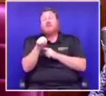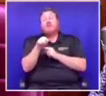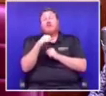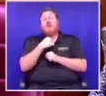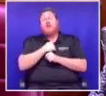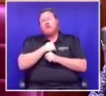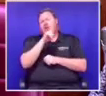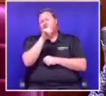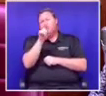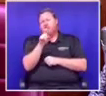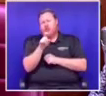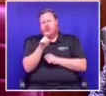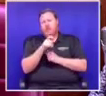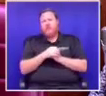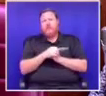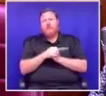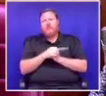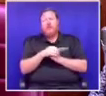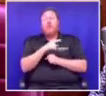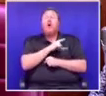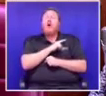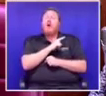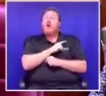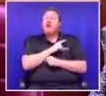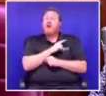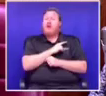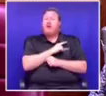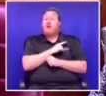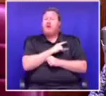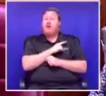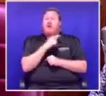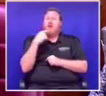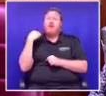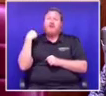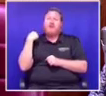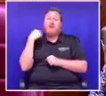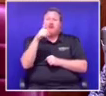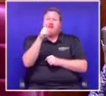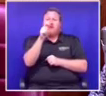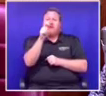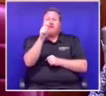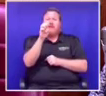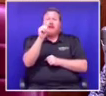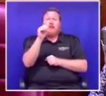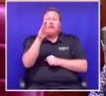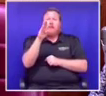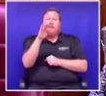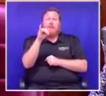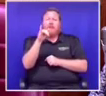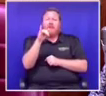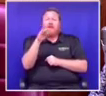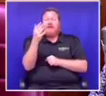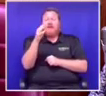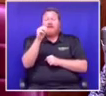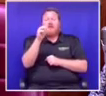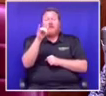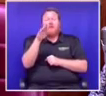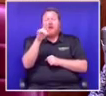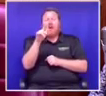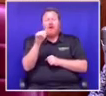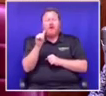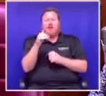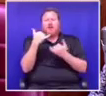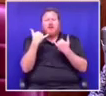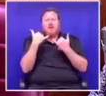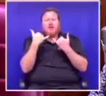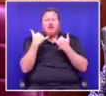question to you is, why is it that Minister Tembi Simulani is still in your cabinet as the